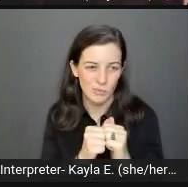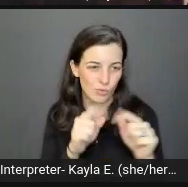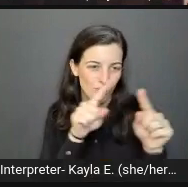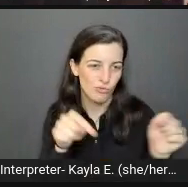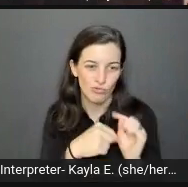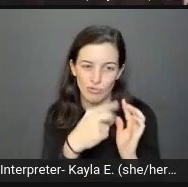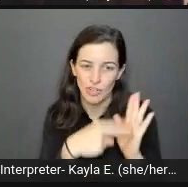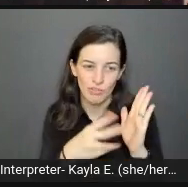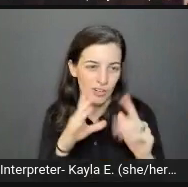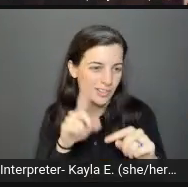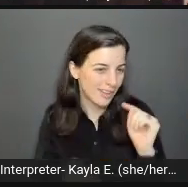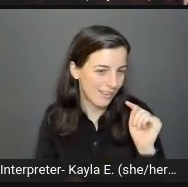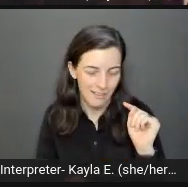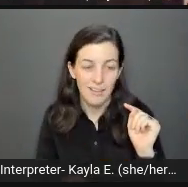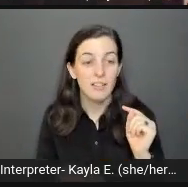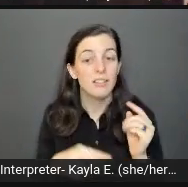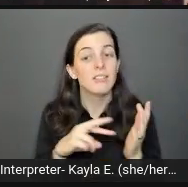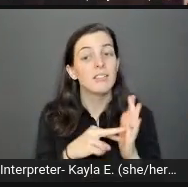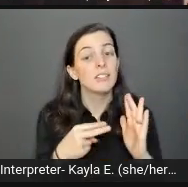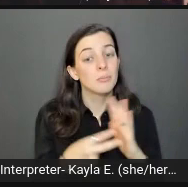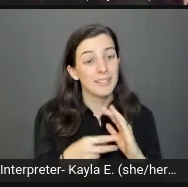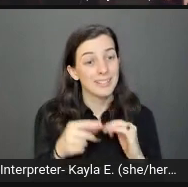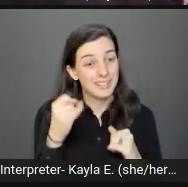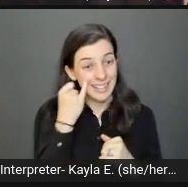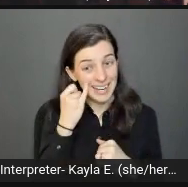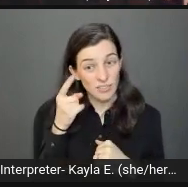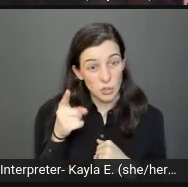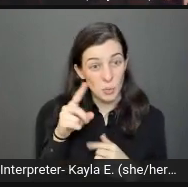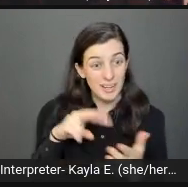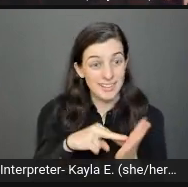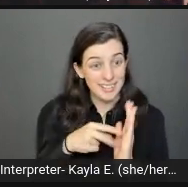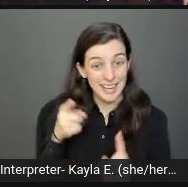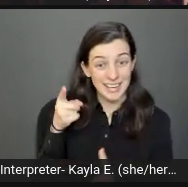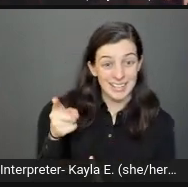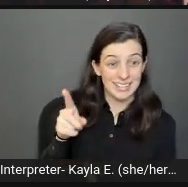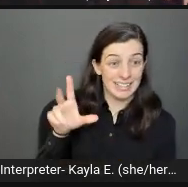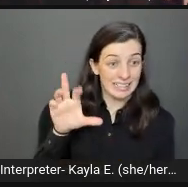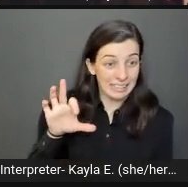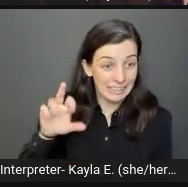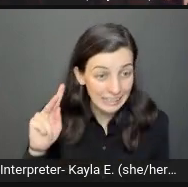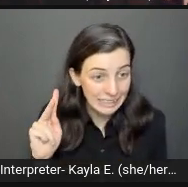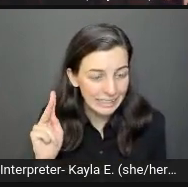text on images, especially when they're intended as a link, should be avoided completely.